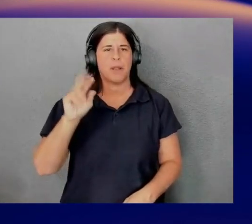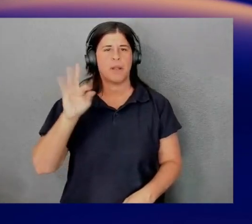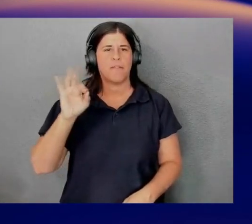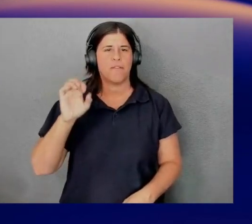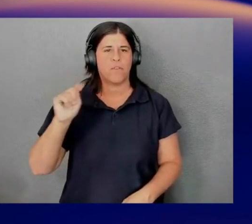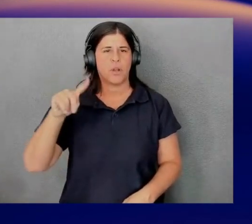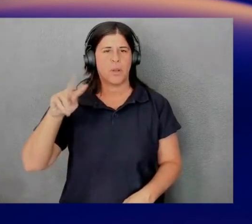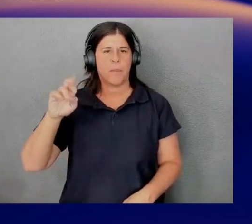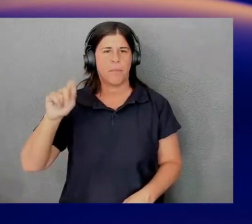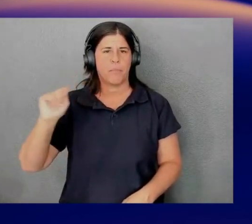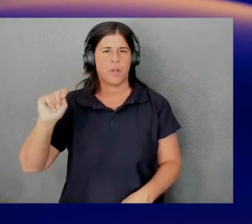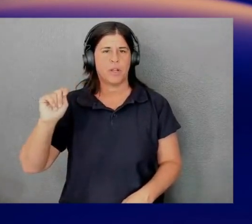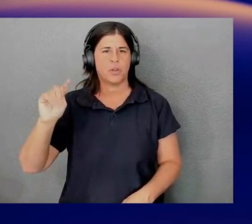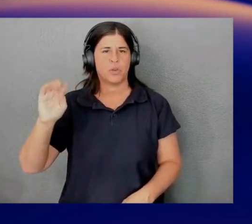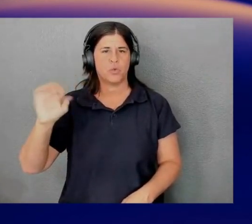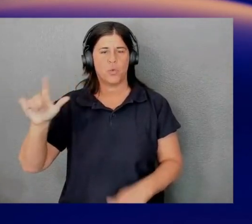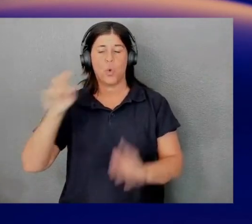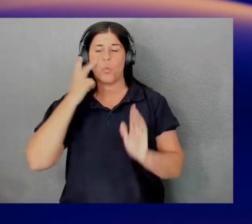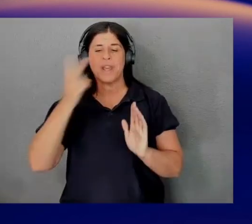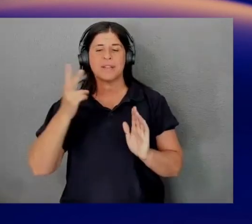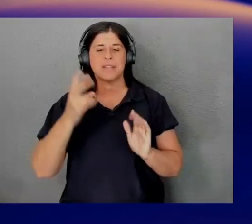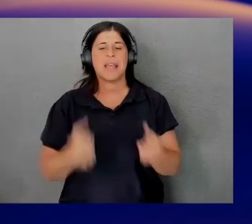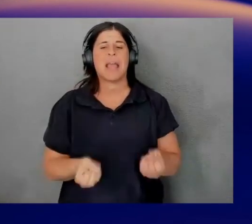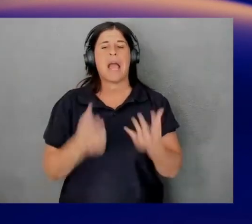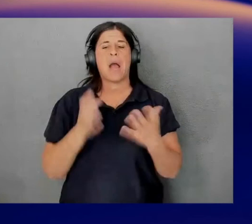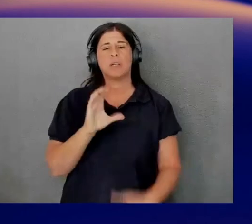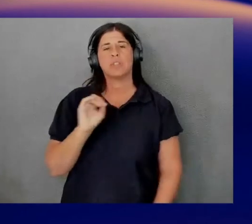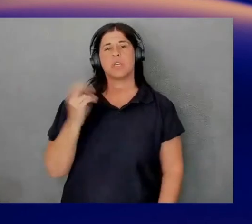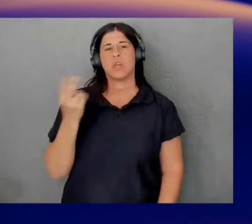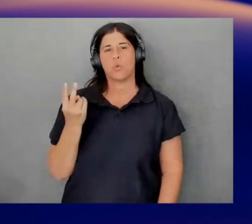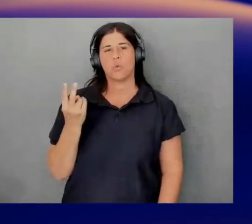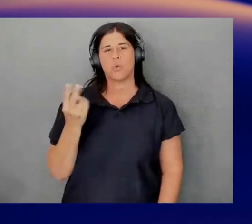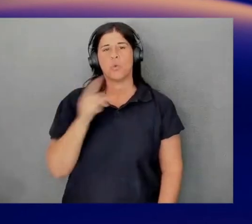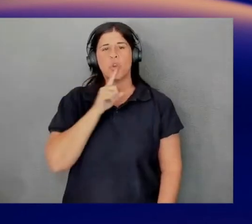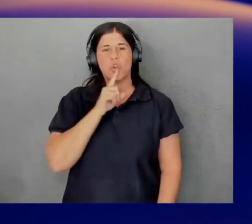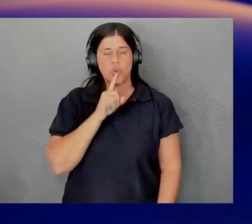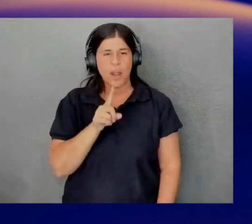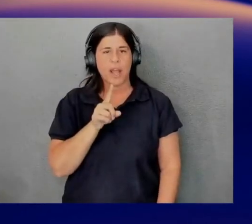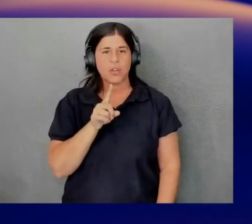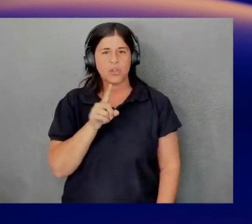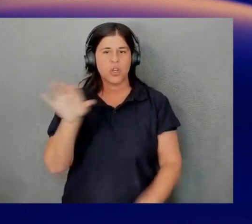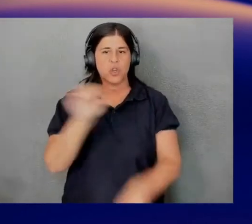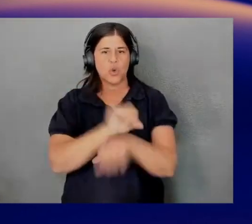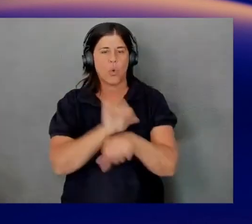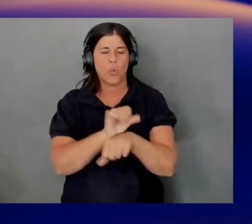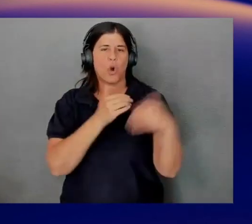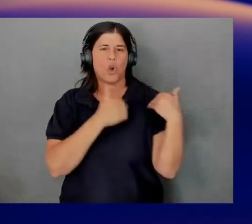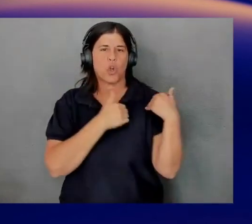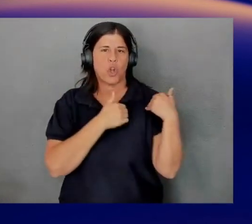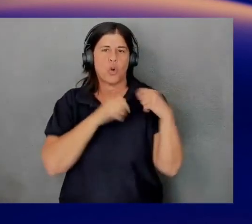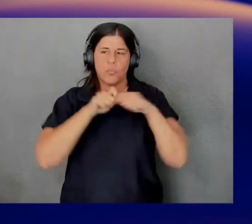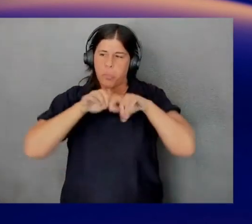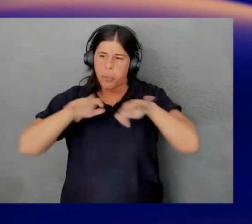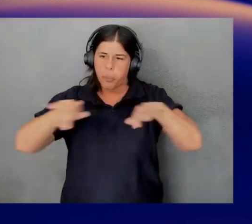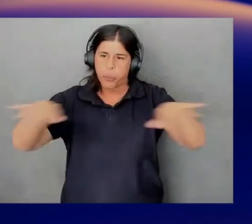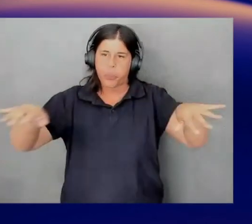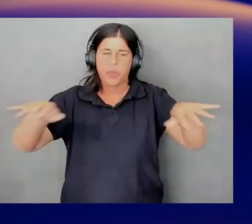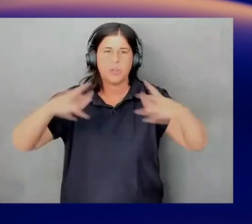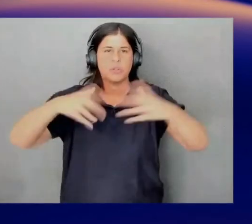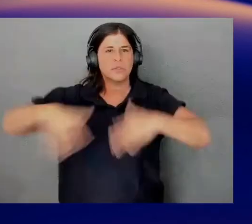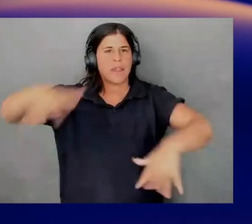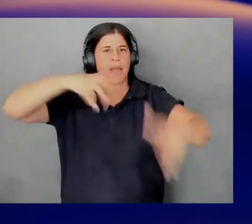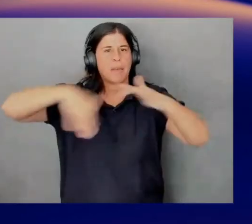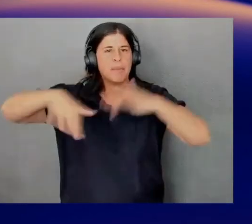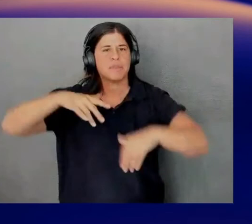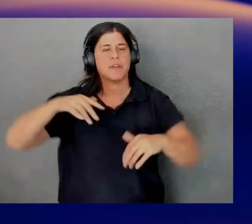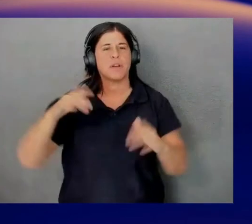see how much carbon or CO2 you are, essentially, your workload is putting out into the atmosphere. If we go here,